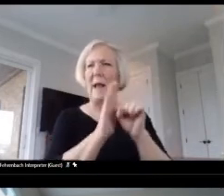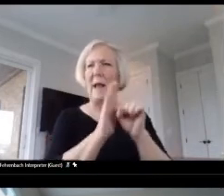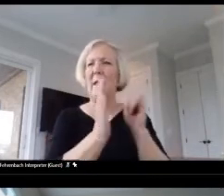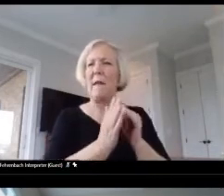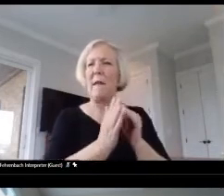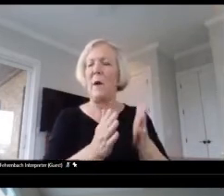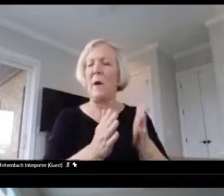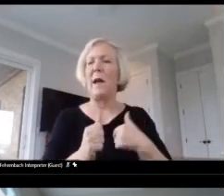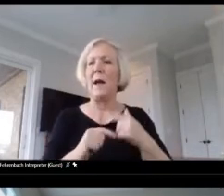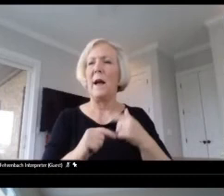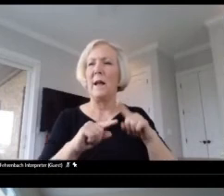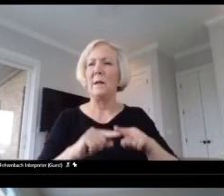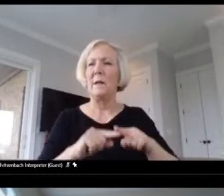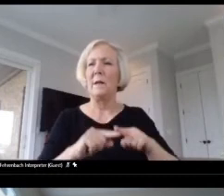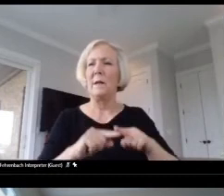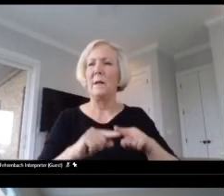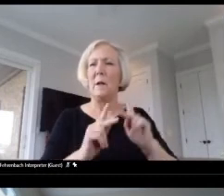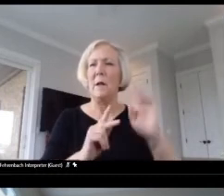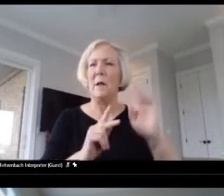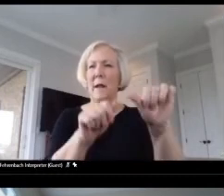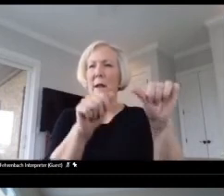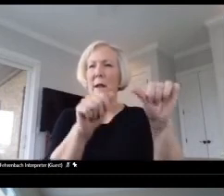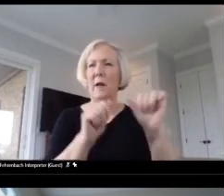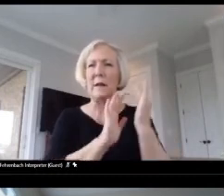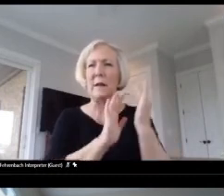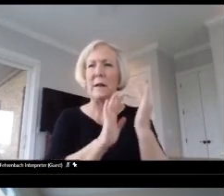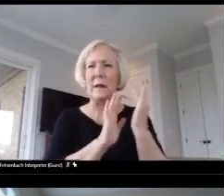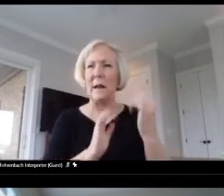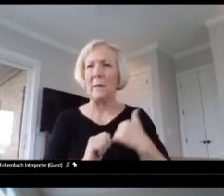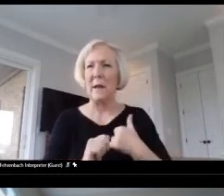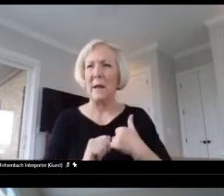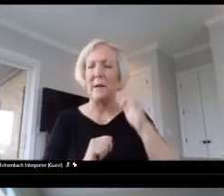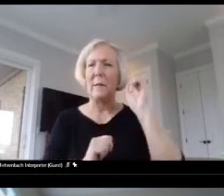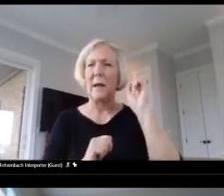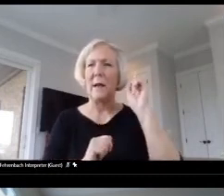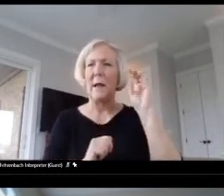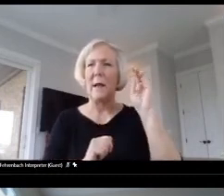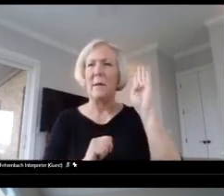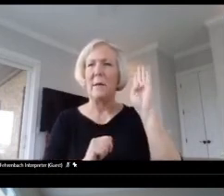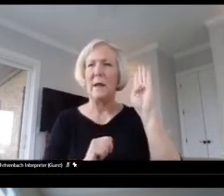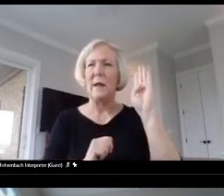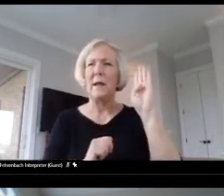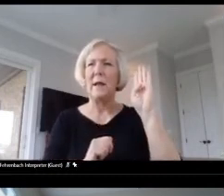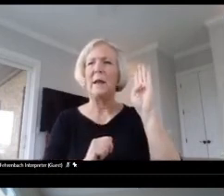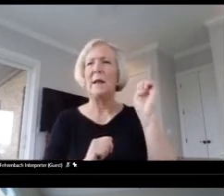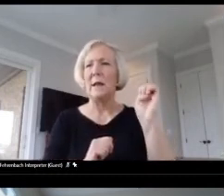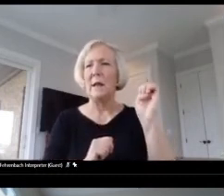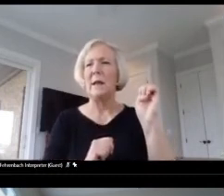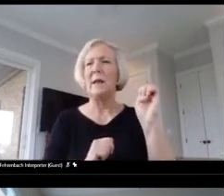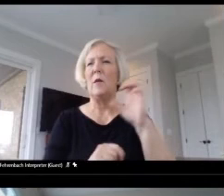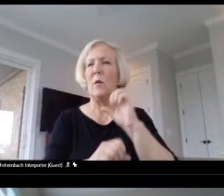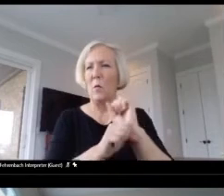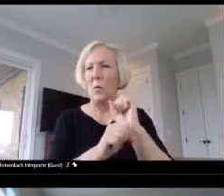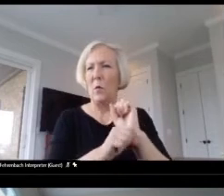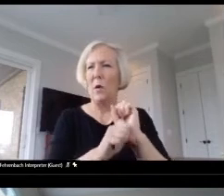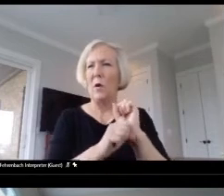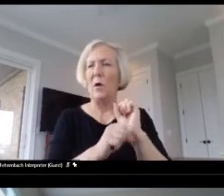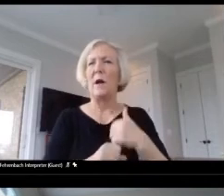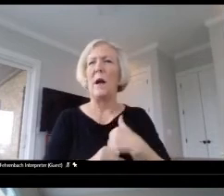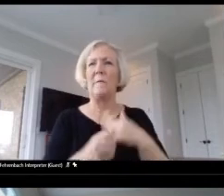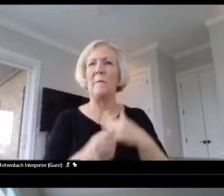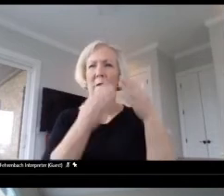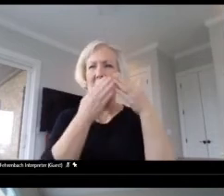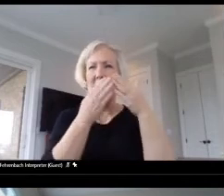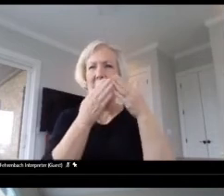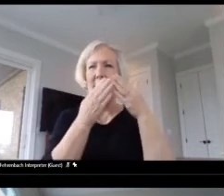area to contact me as far as my Kentucky Board of Education work. And I am, you know, very open to